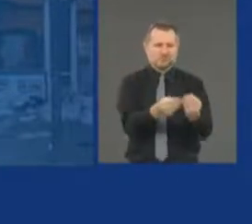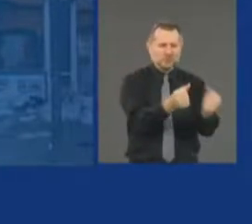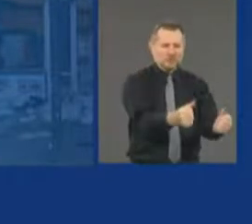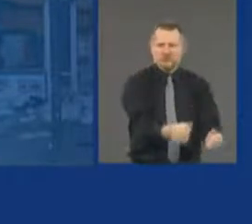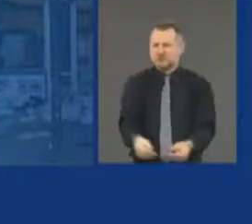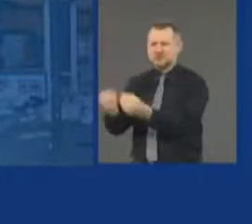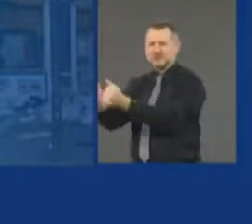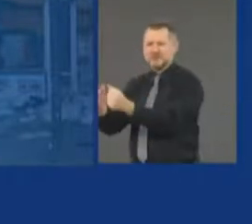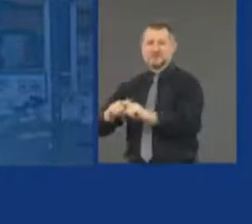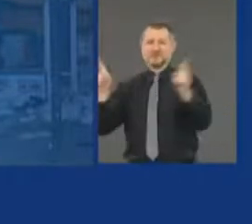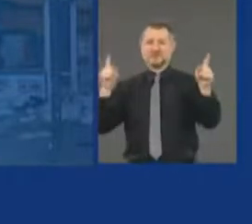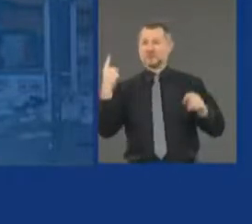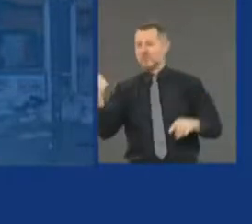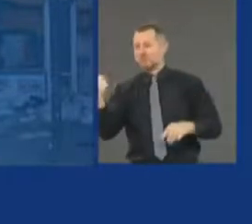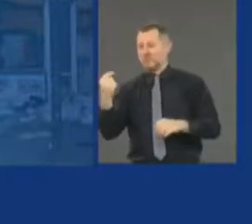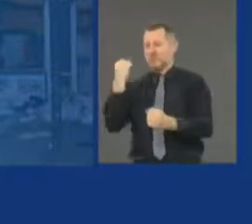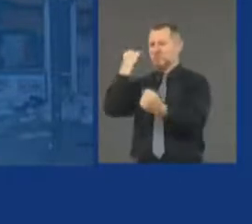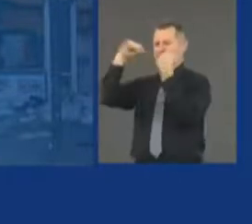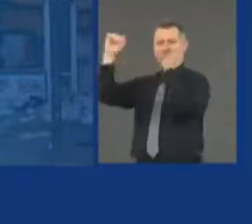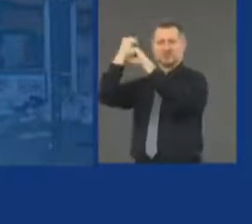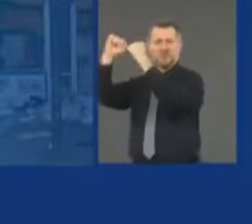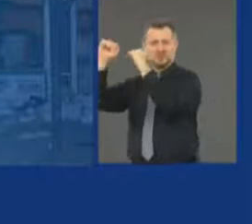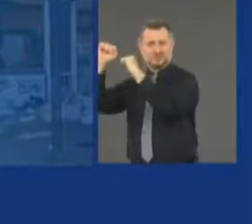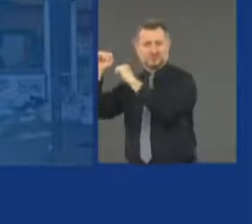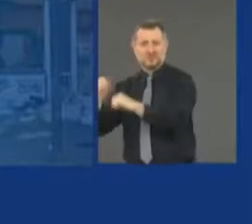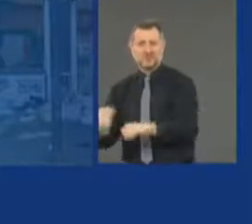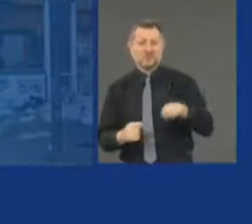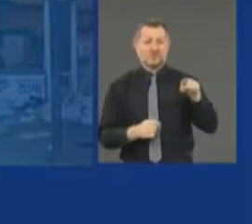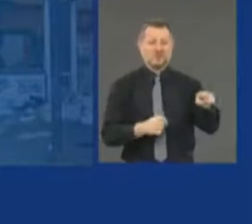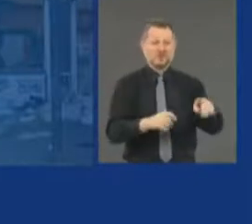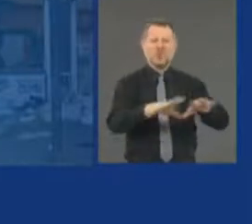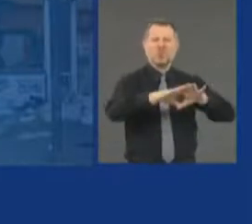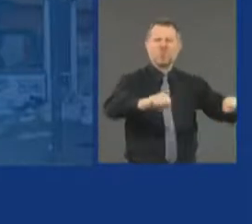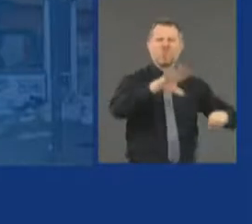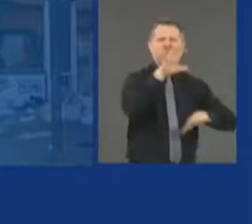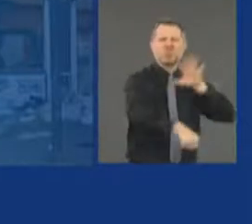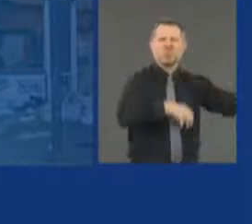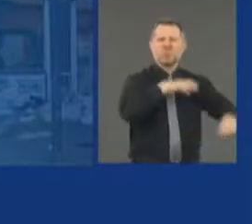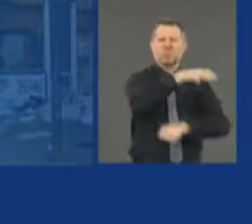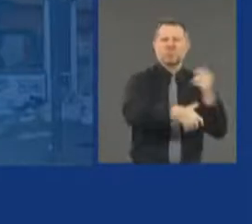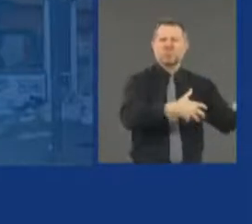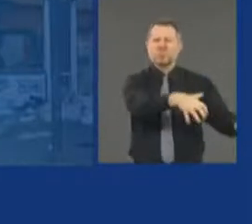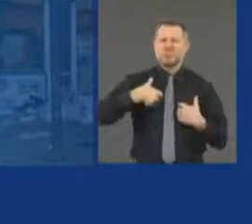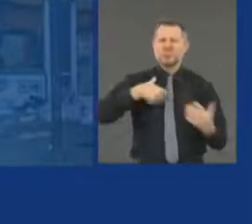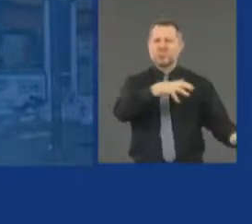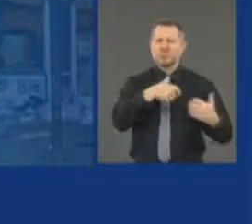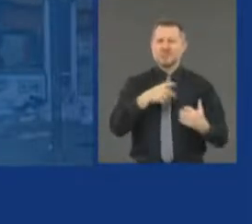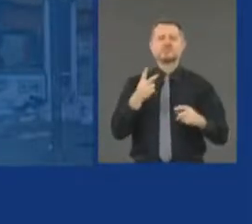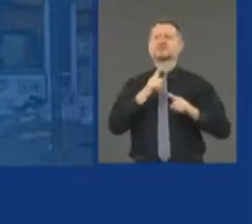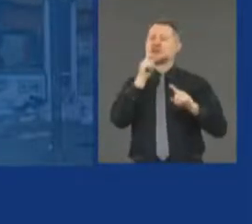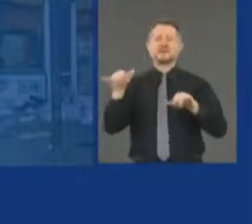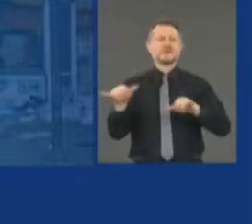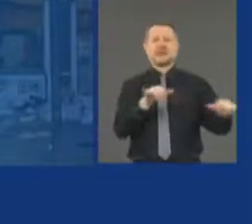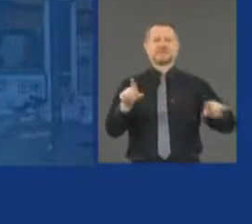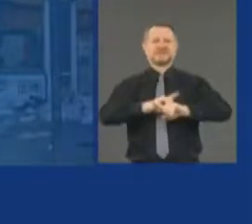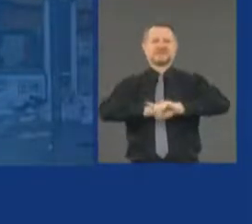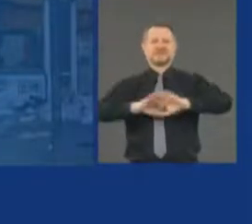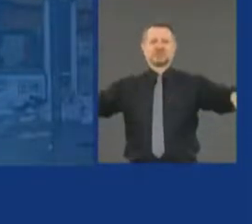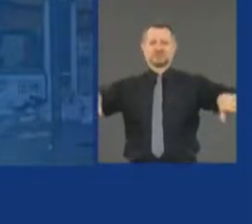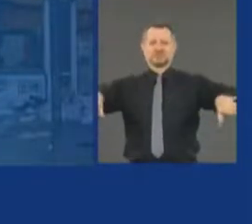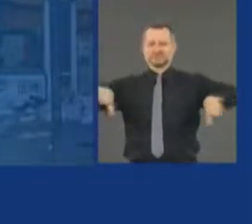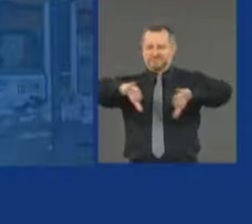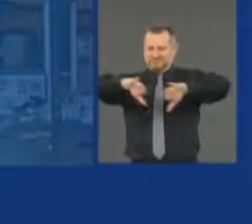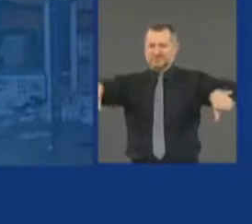protesting and the other is looting. They are two very different situations. Some people choose